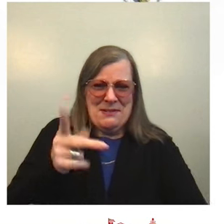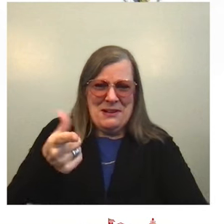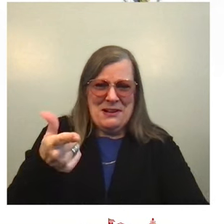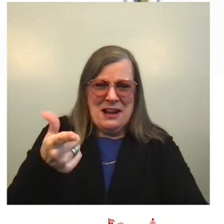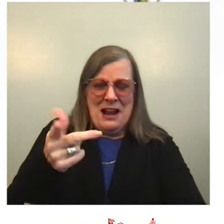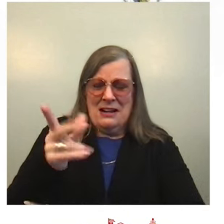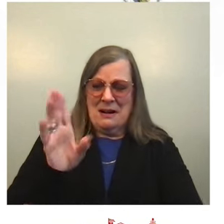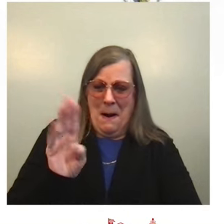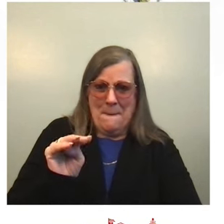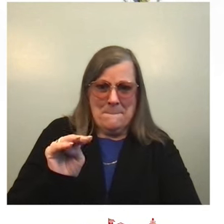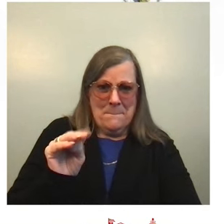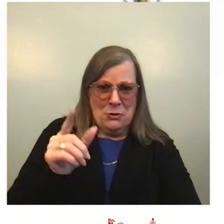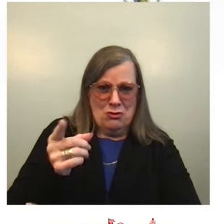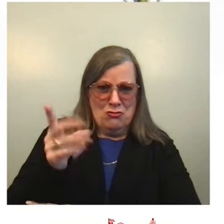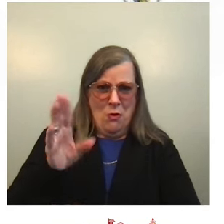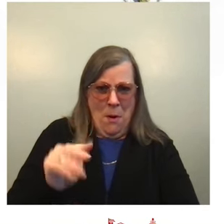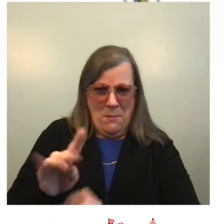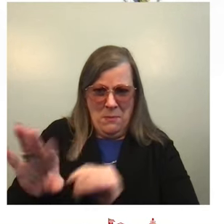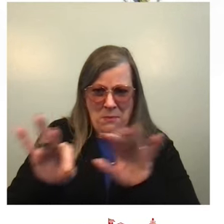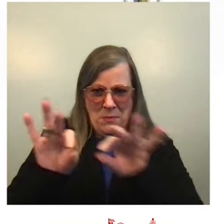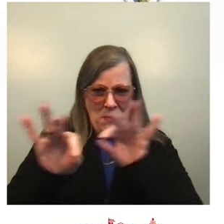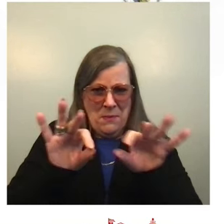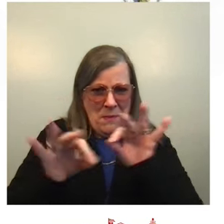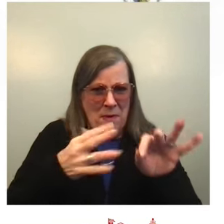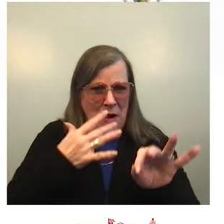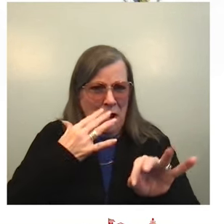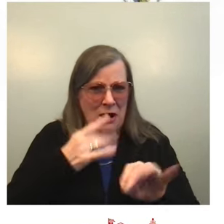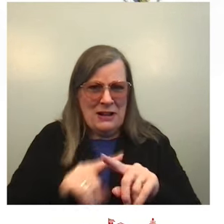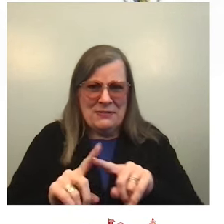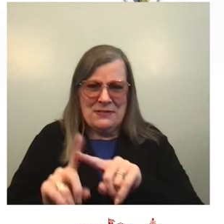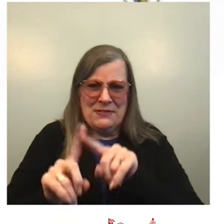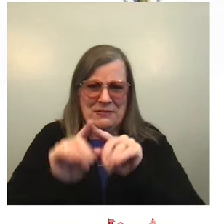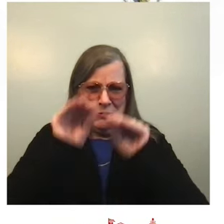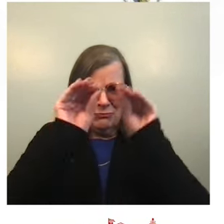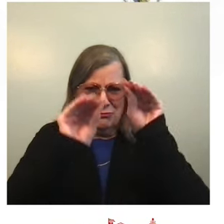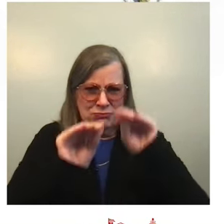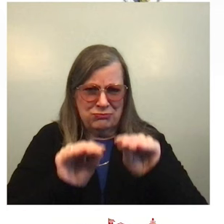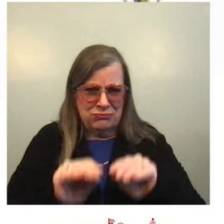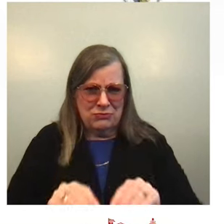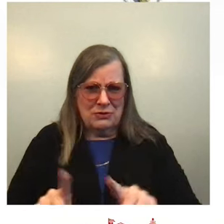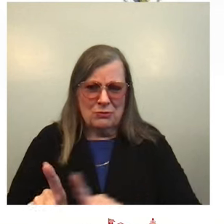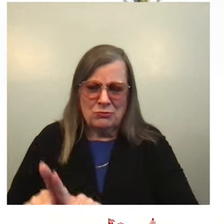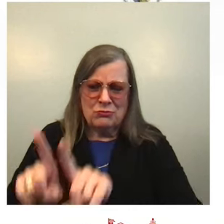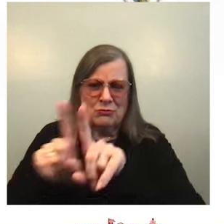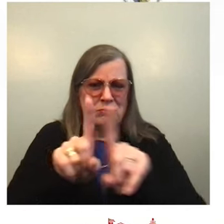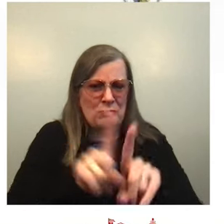Yes, side by side, you know, hours on end. Thank you, gumdrop pinners.